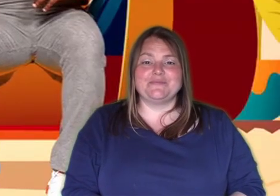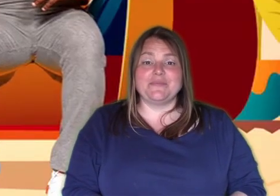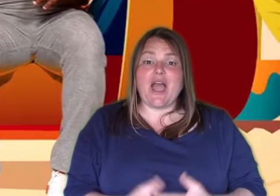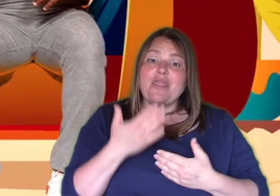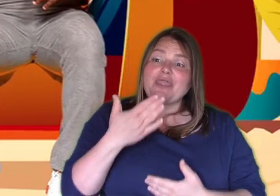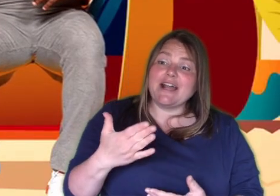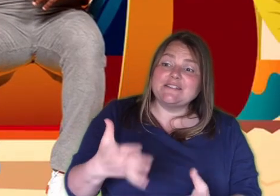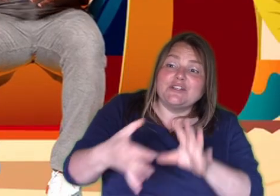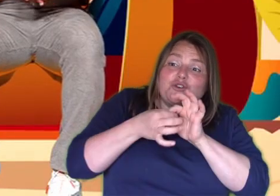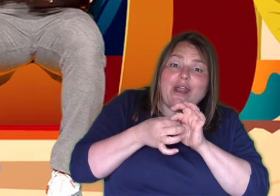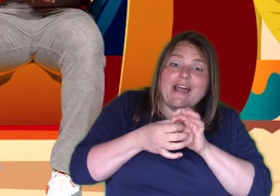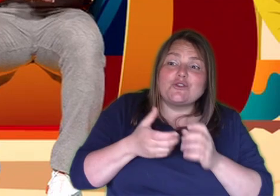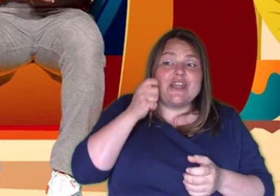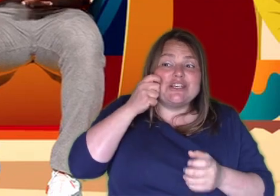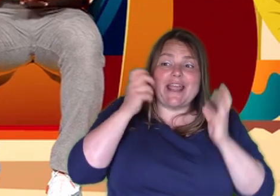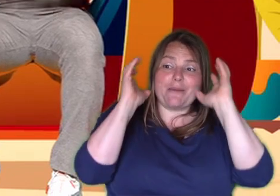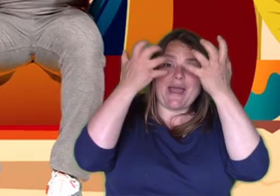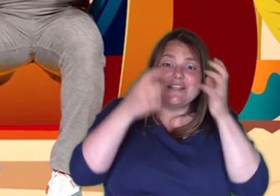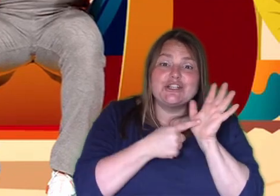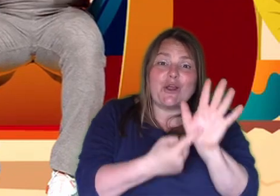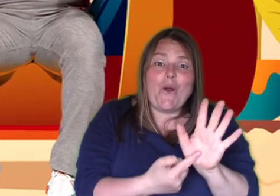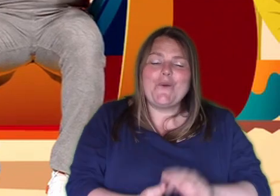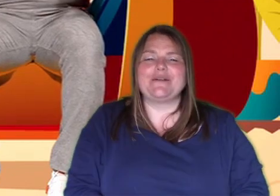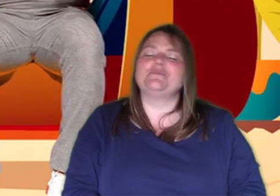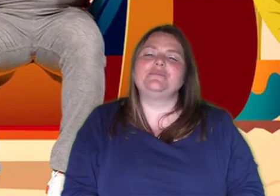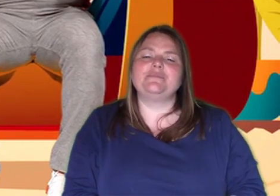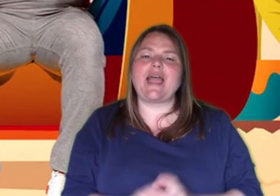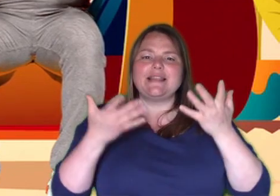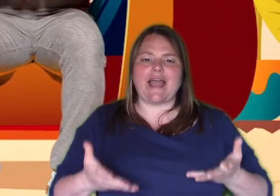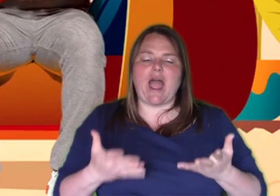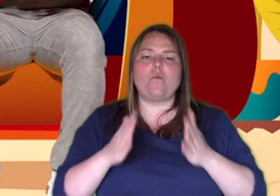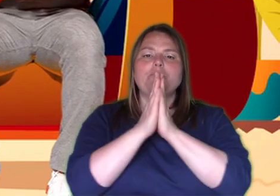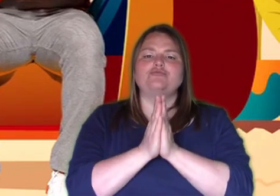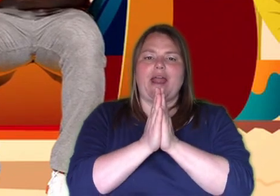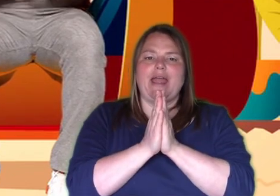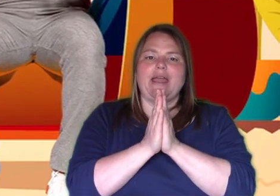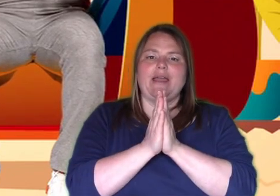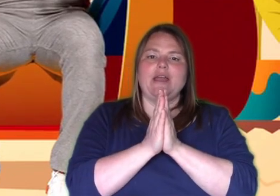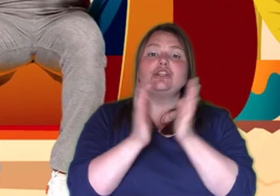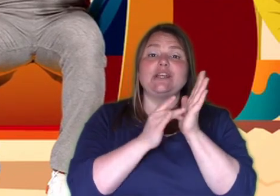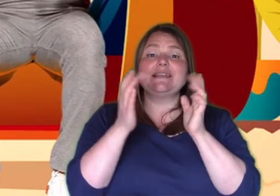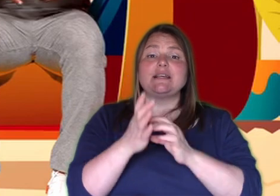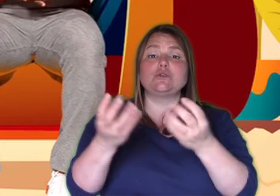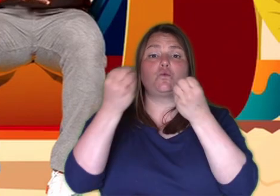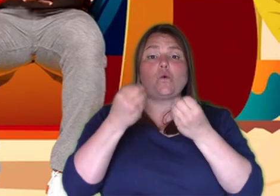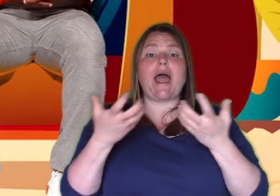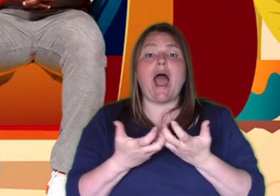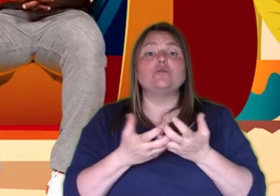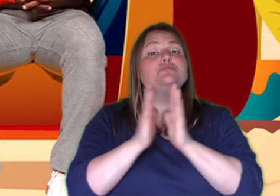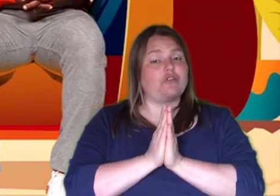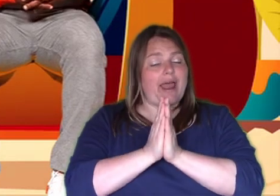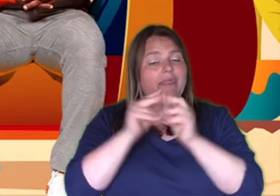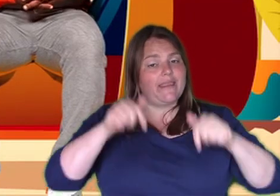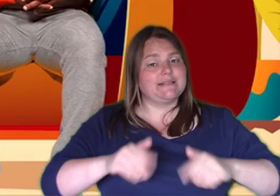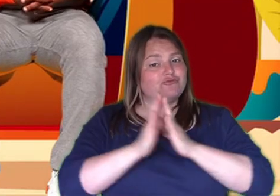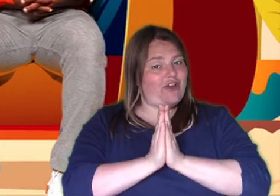us on the Cheeky Panda Show. We're going to pray the prayer that Jesus taught us to pray. The Lord's Prayer. So why don't we